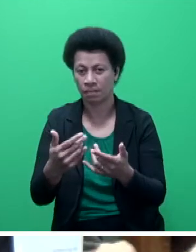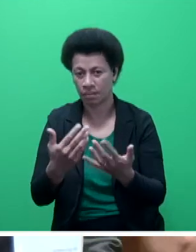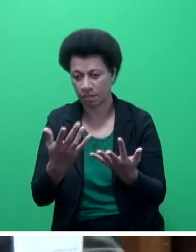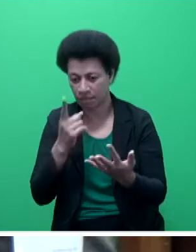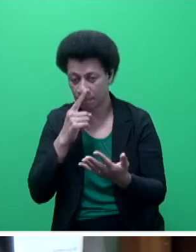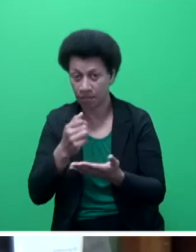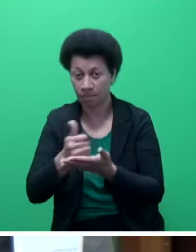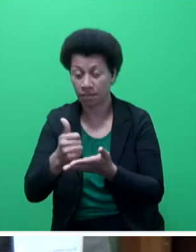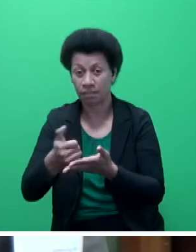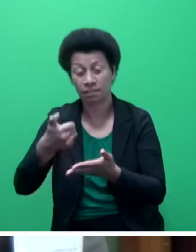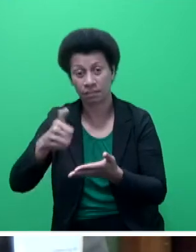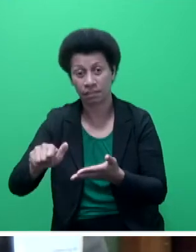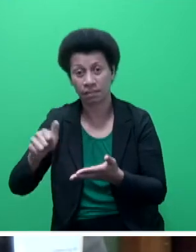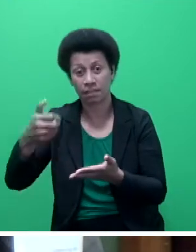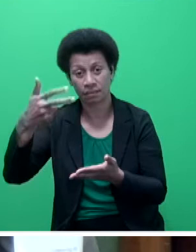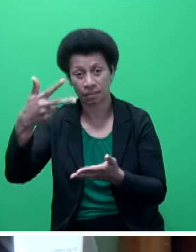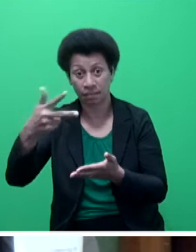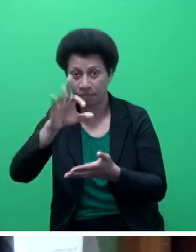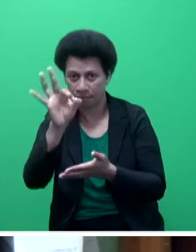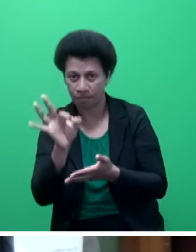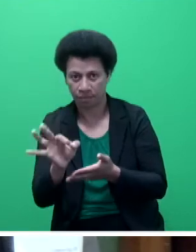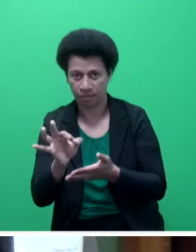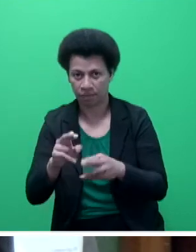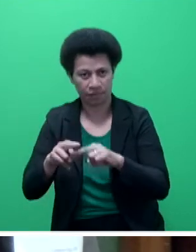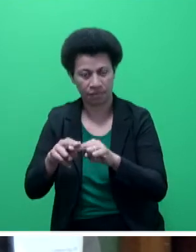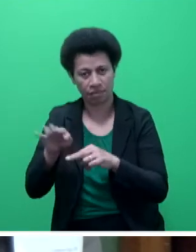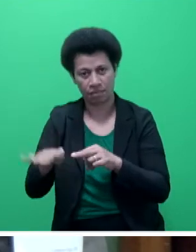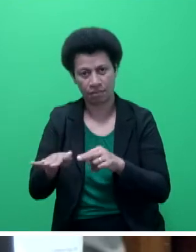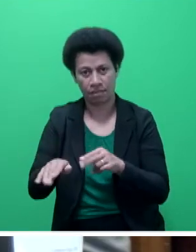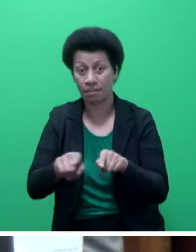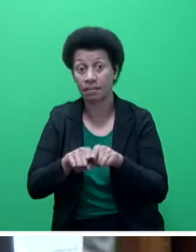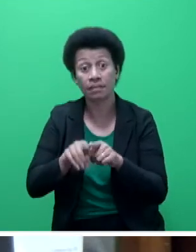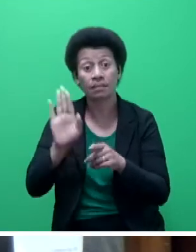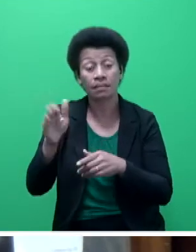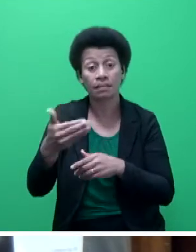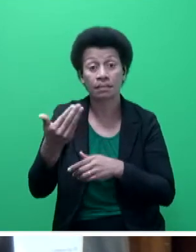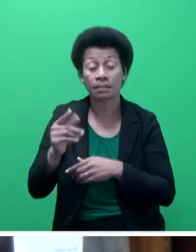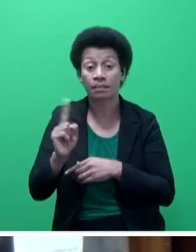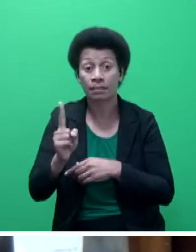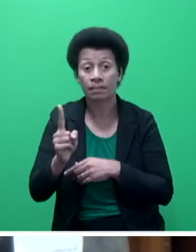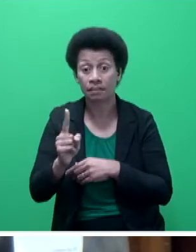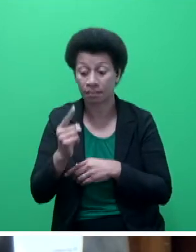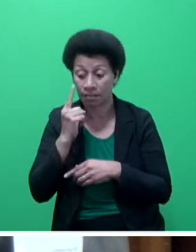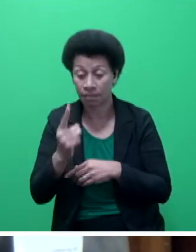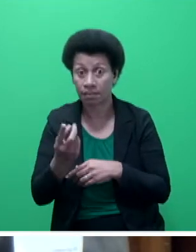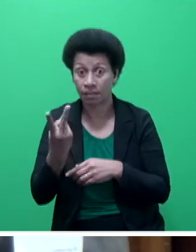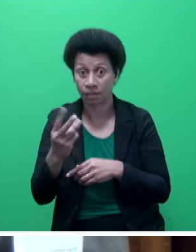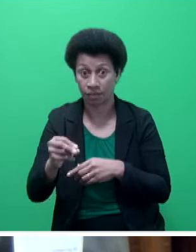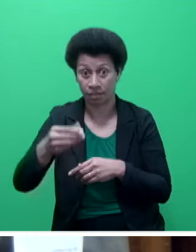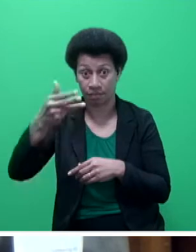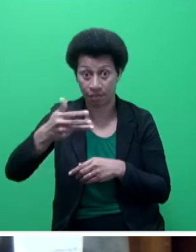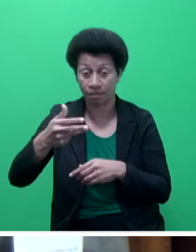cent of Fiji's poor. So, Mr Speaker, sir, what do the results show? Although the results of the 2019-2020